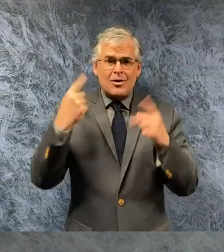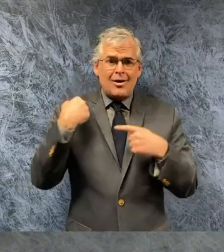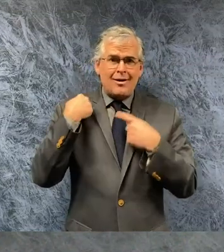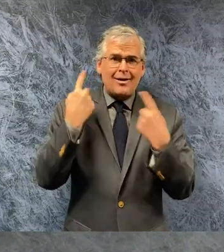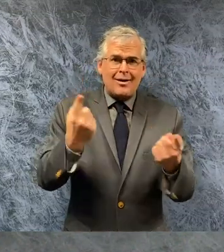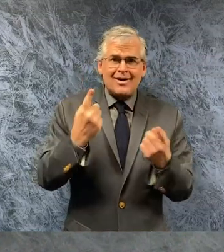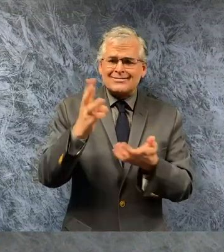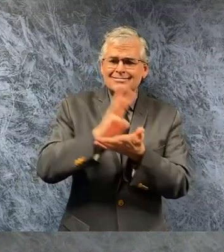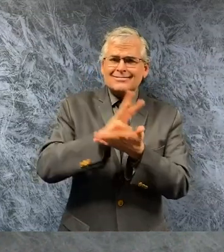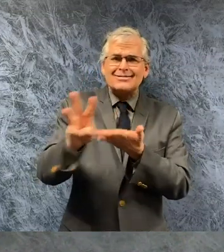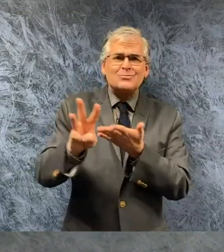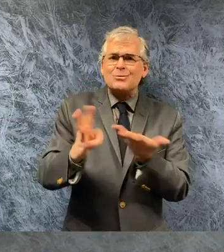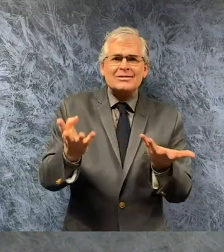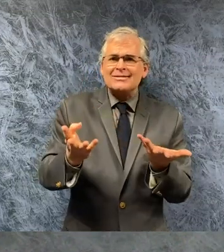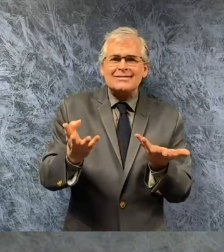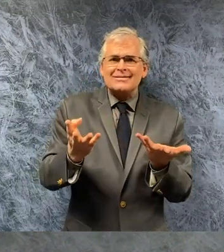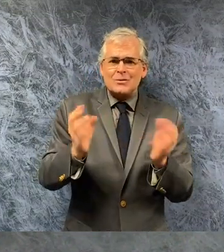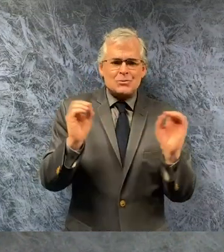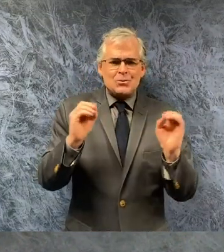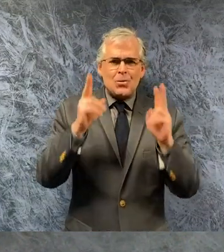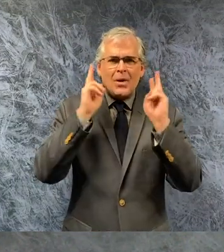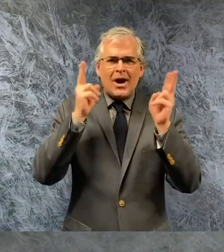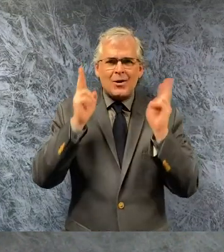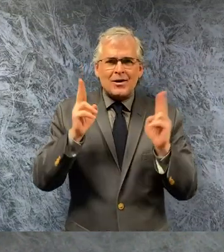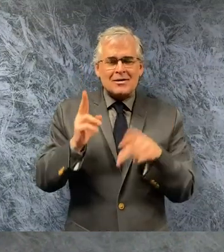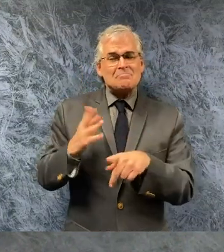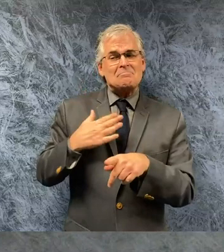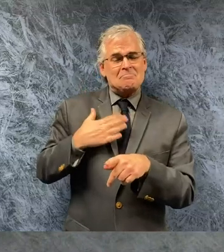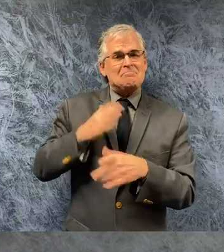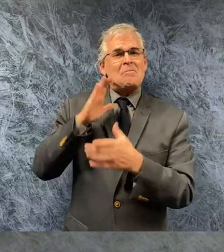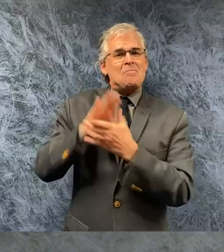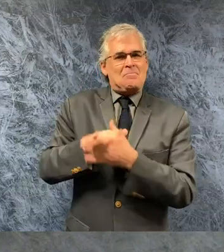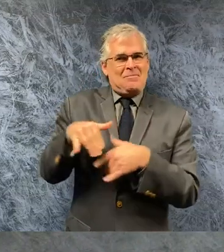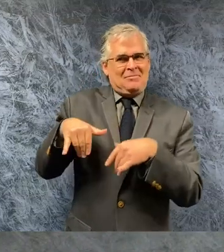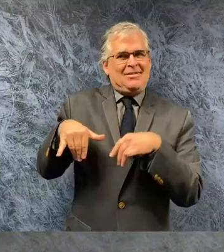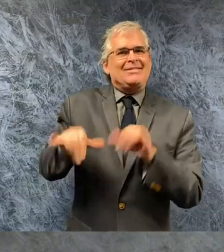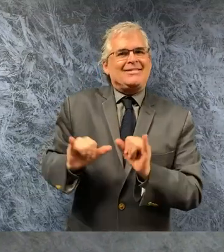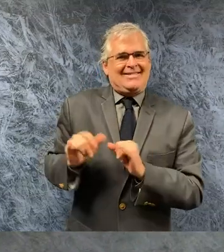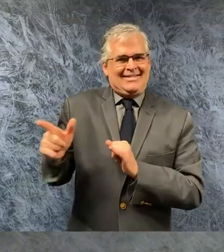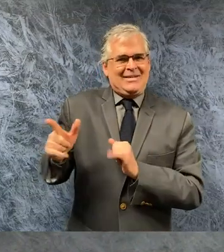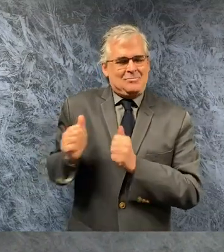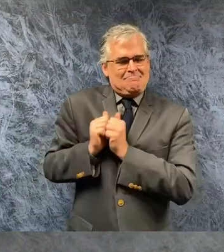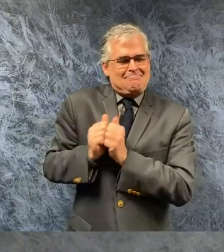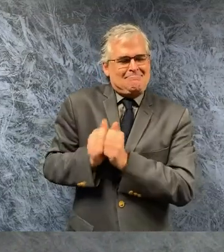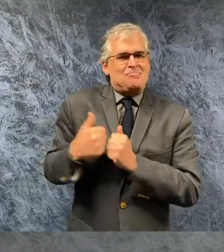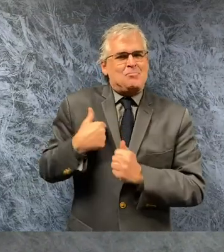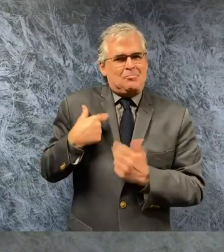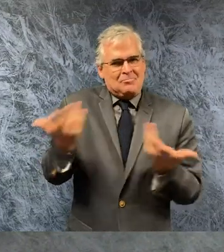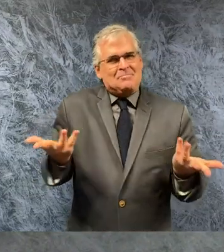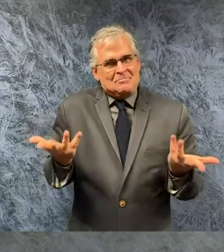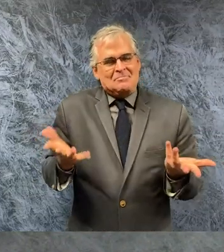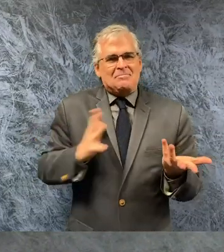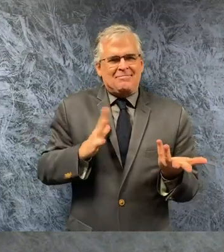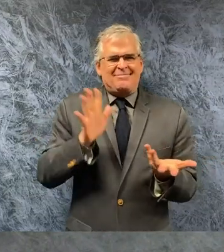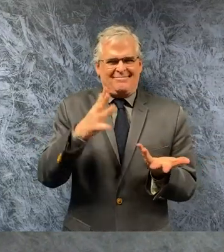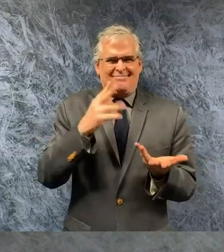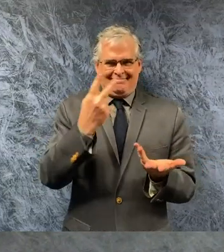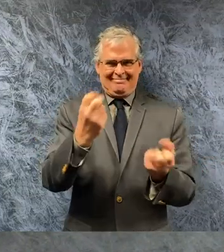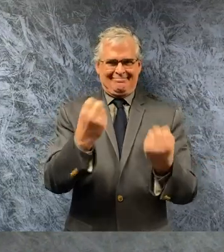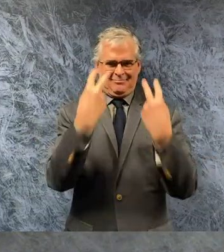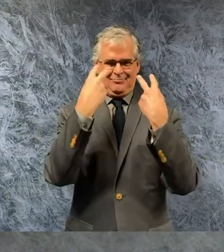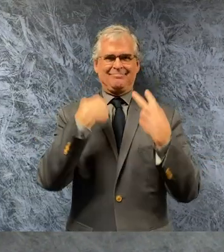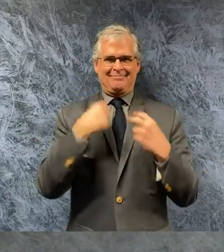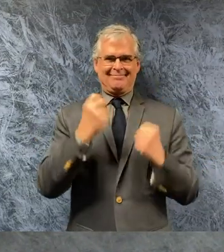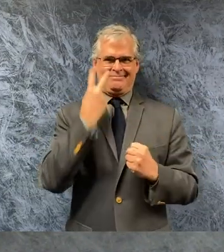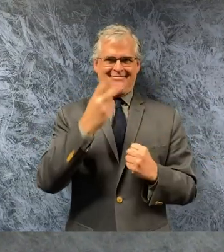lady is sticking by my side we can do this you can tell it's been six weeks we also took a hard look at our